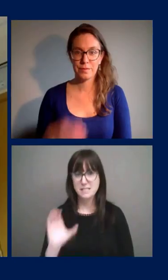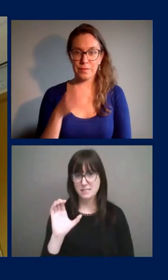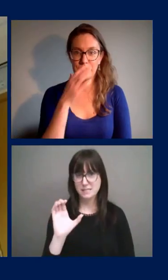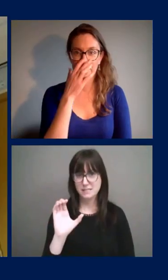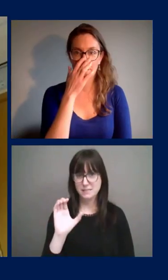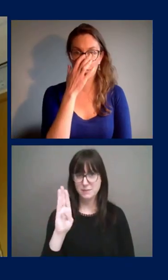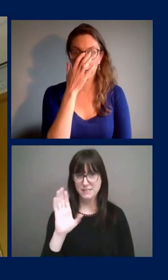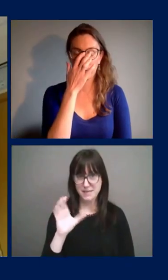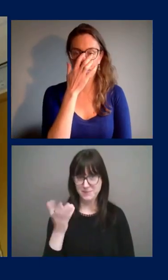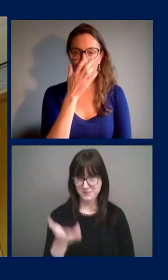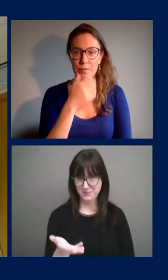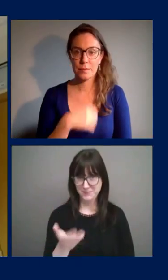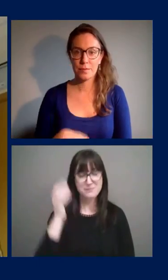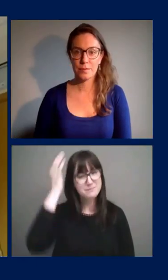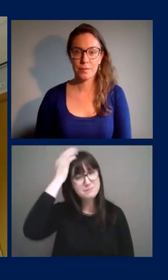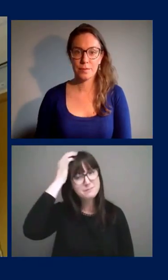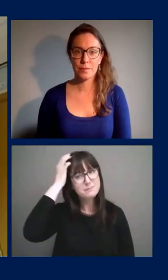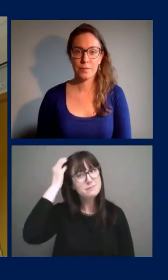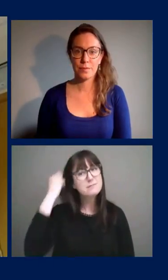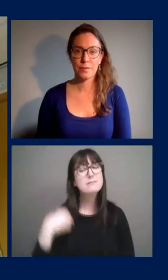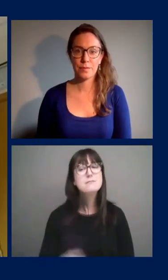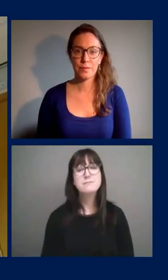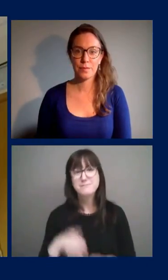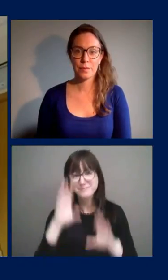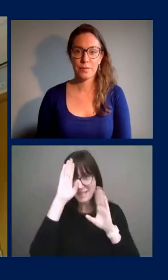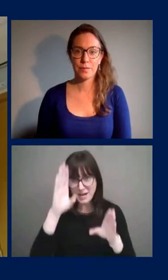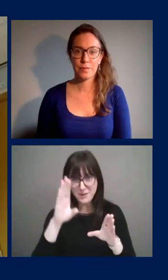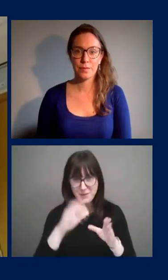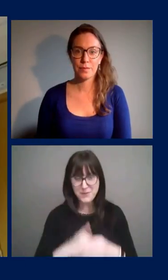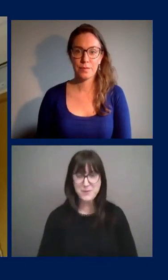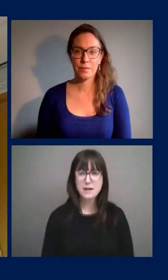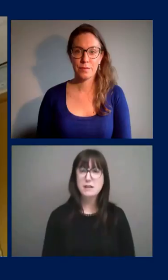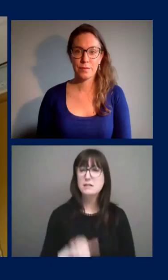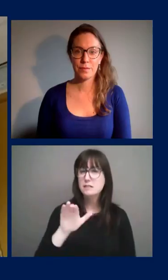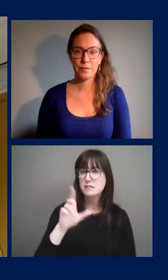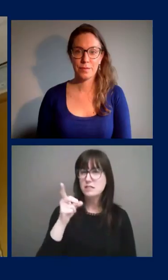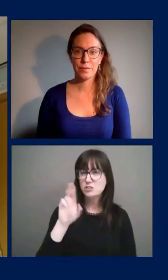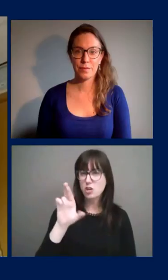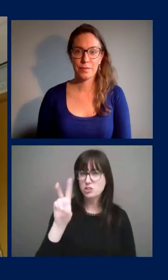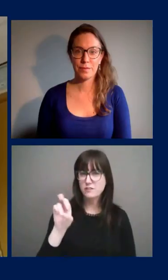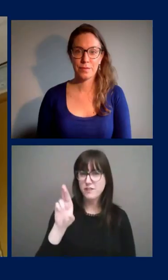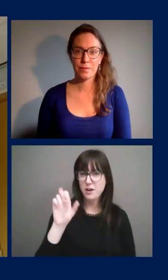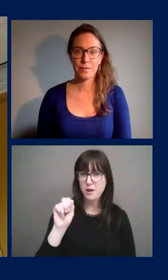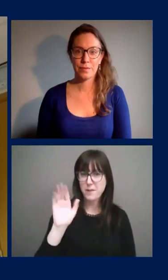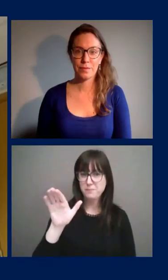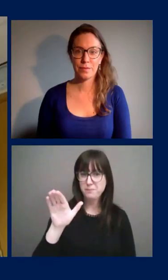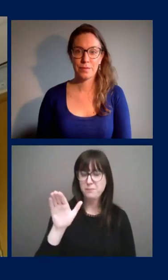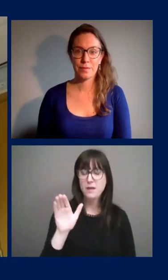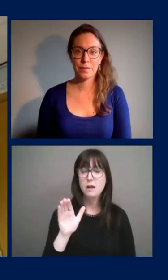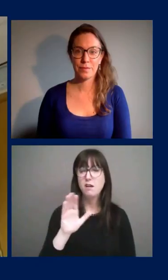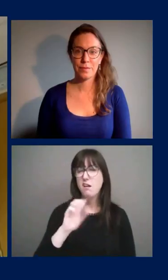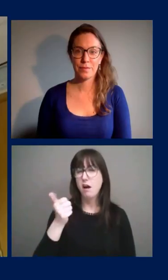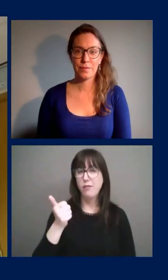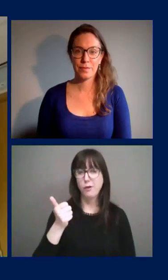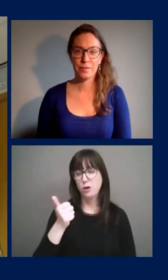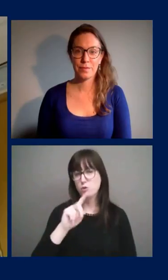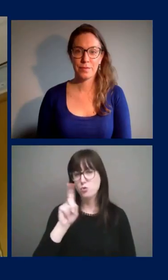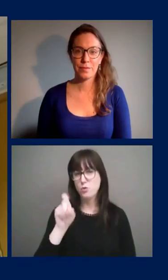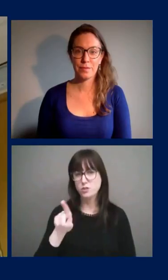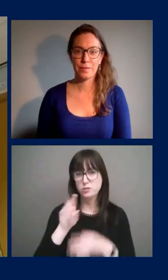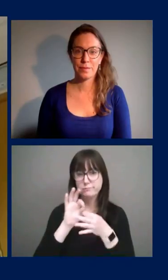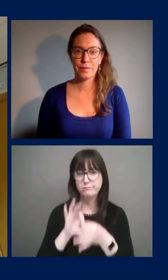Go ahead, Natalia. Hi there. Dr. Etches, just, um, another follow-up question on